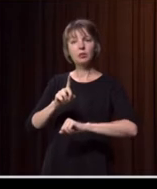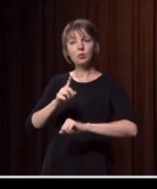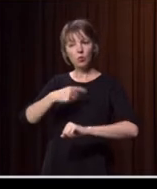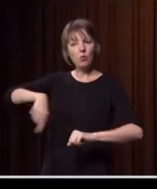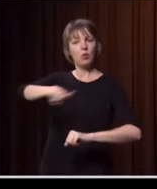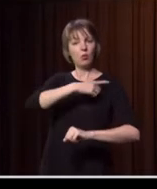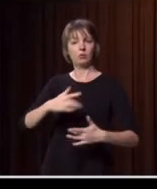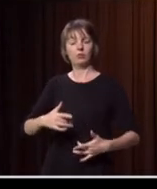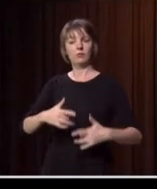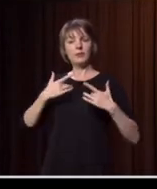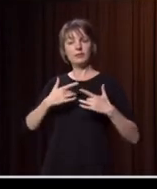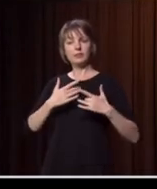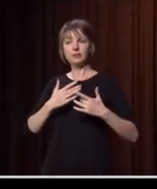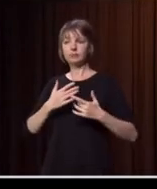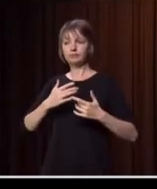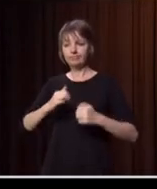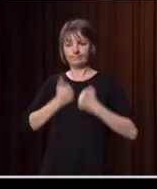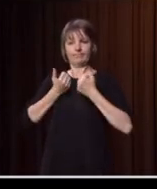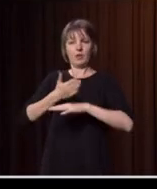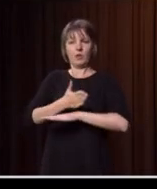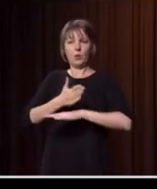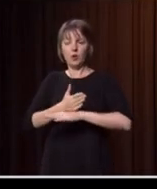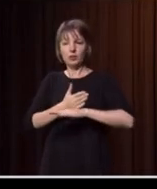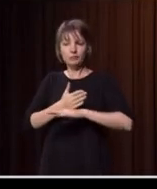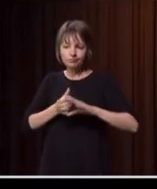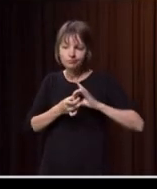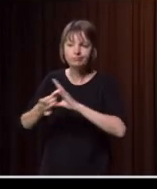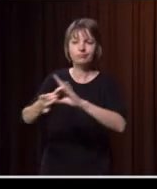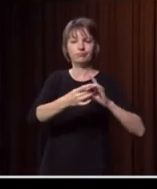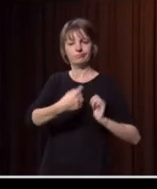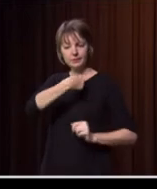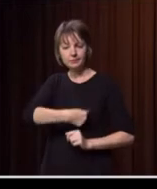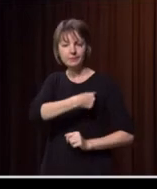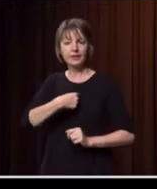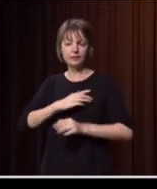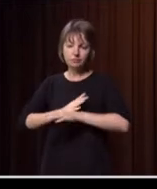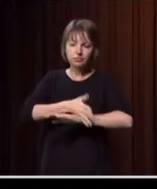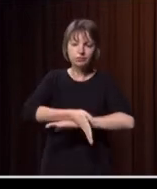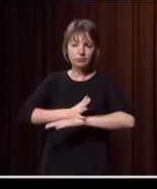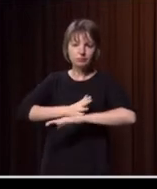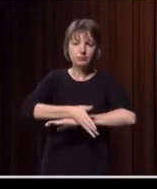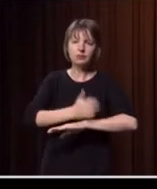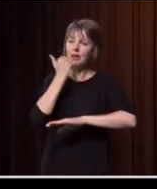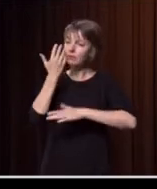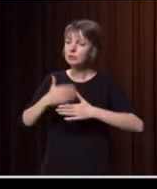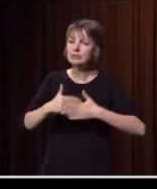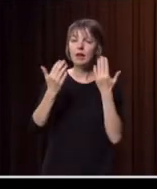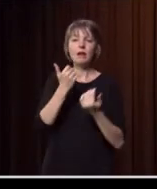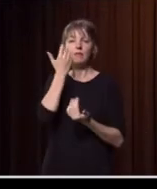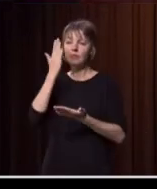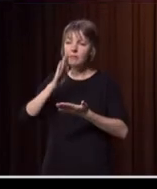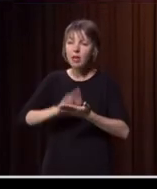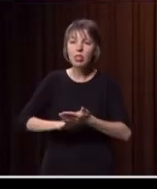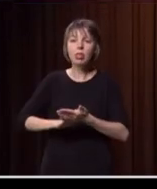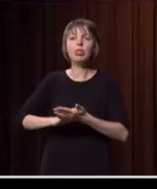in the workforce, in the men and women that were committing themselves day after day, week after week, month after month.